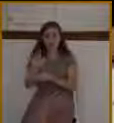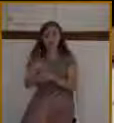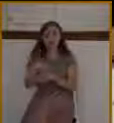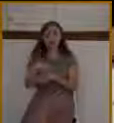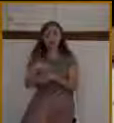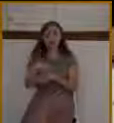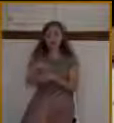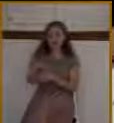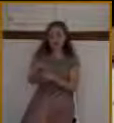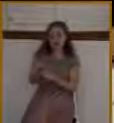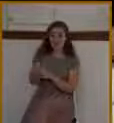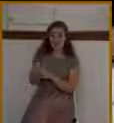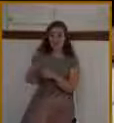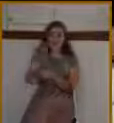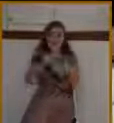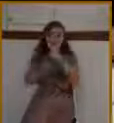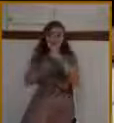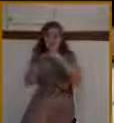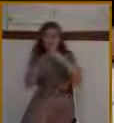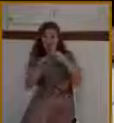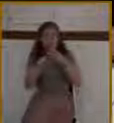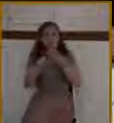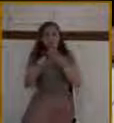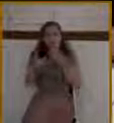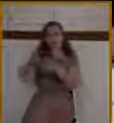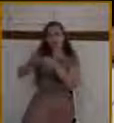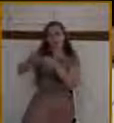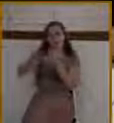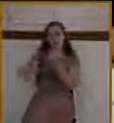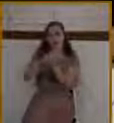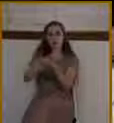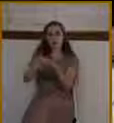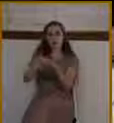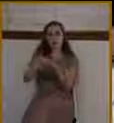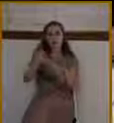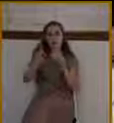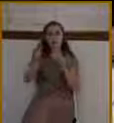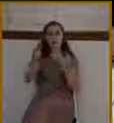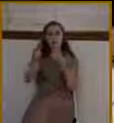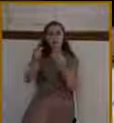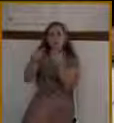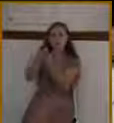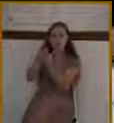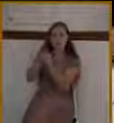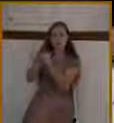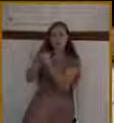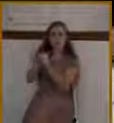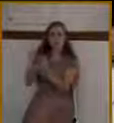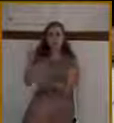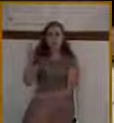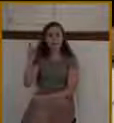Him. They will crucify Him. Jesus made His royal entrance into the temple that day.